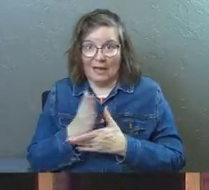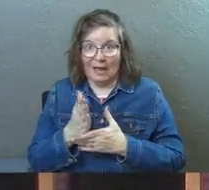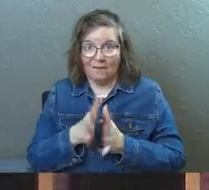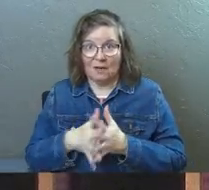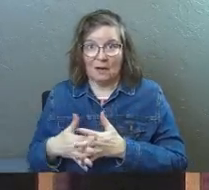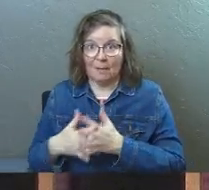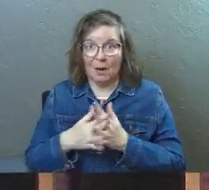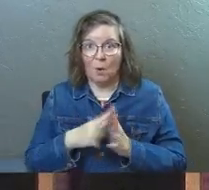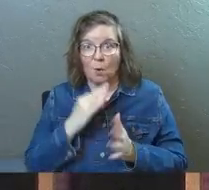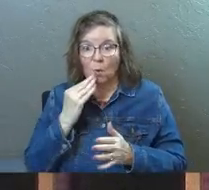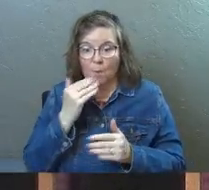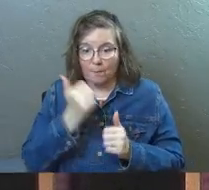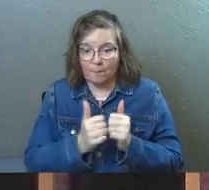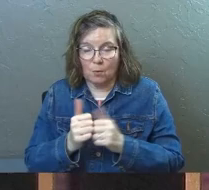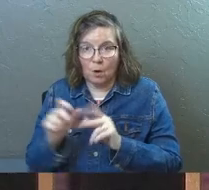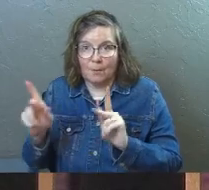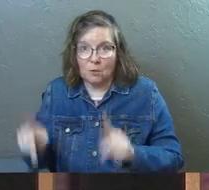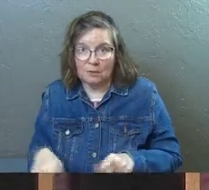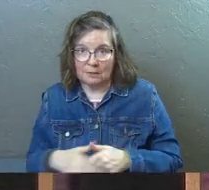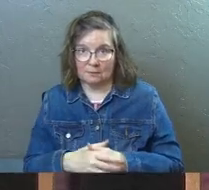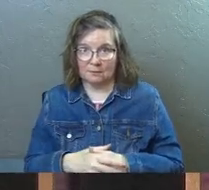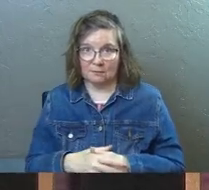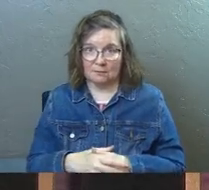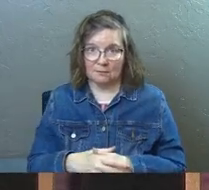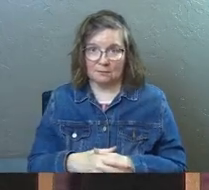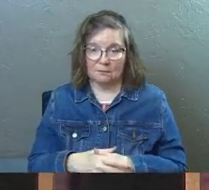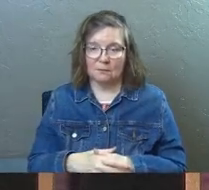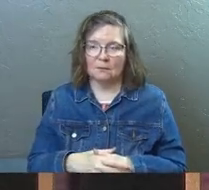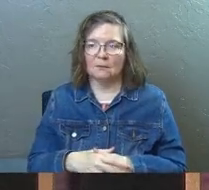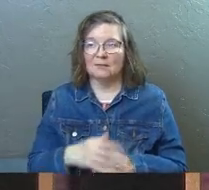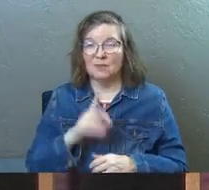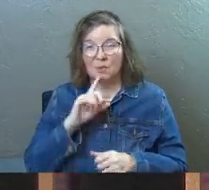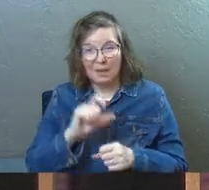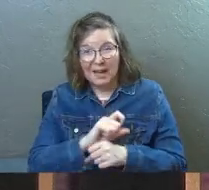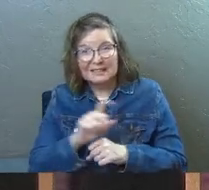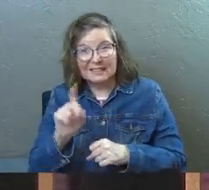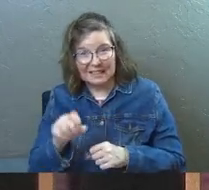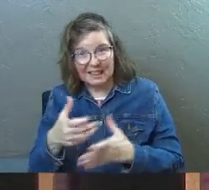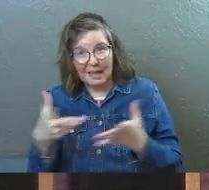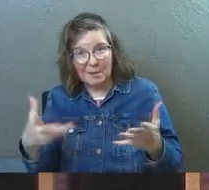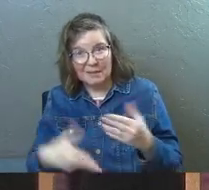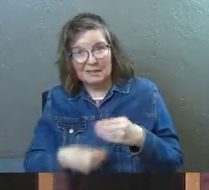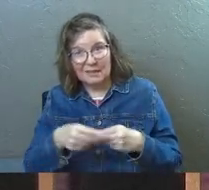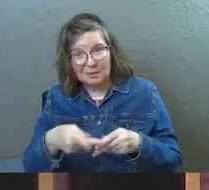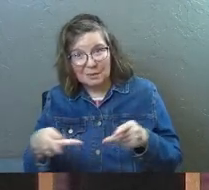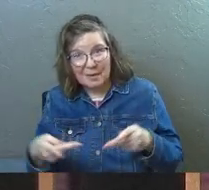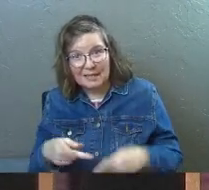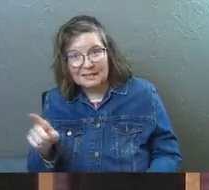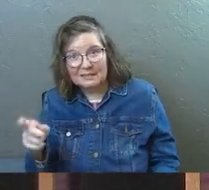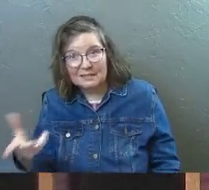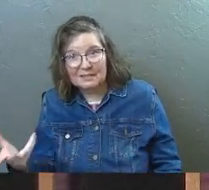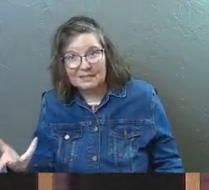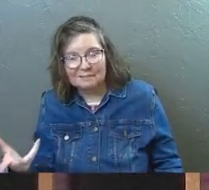average American home per person. Do they actually need that much extra space?